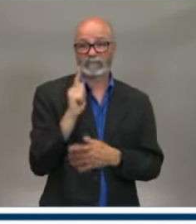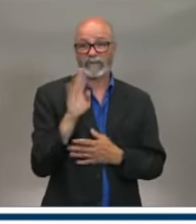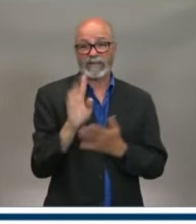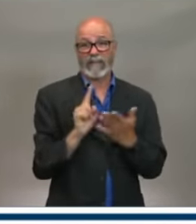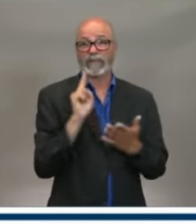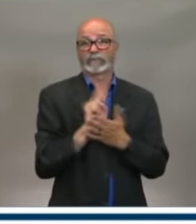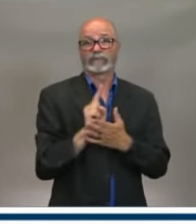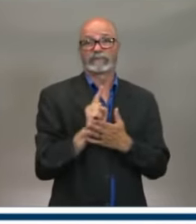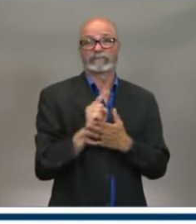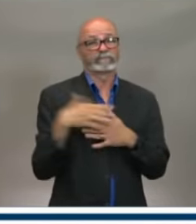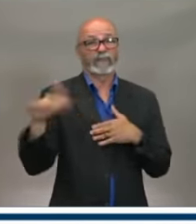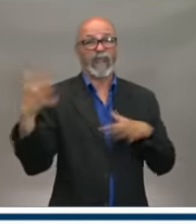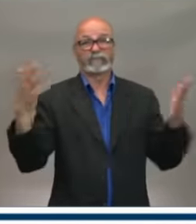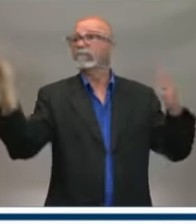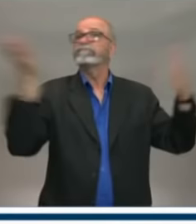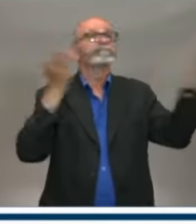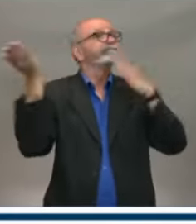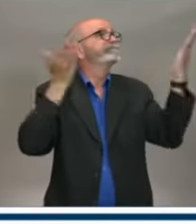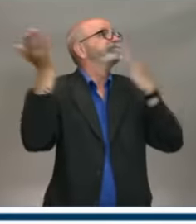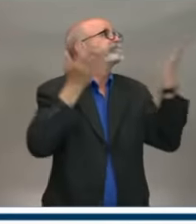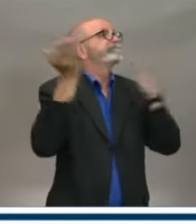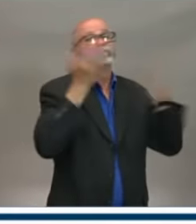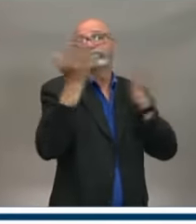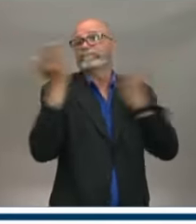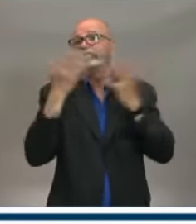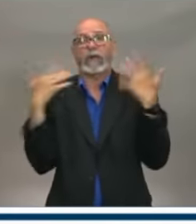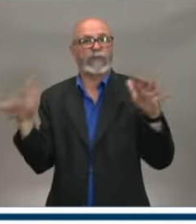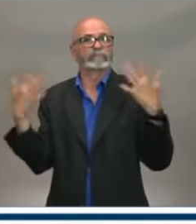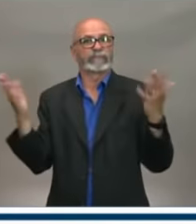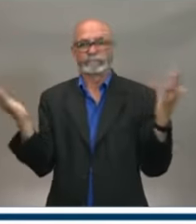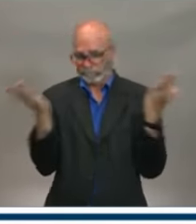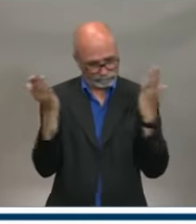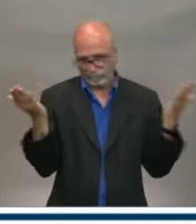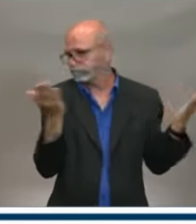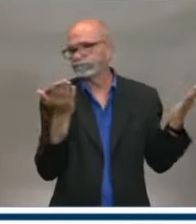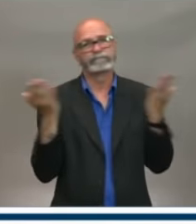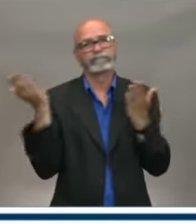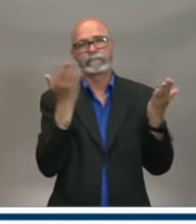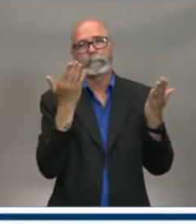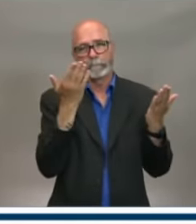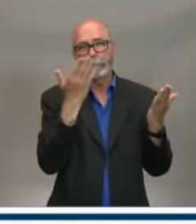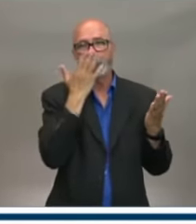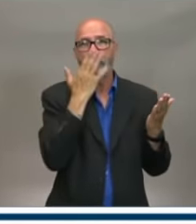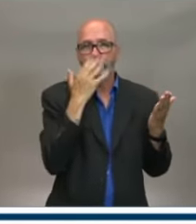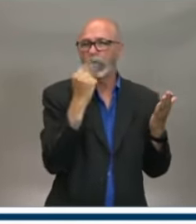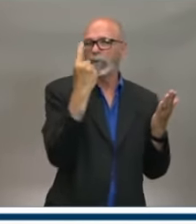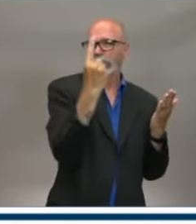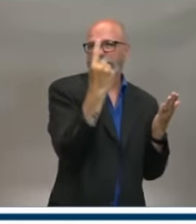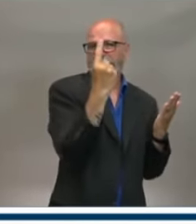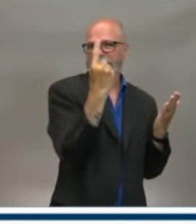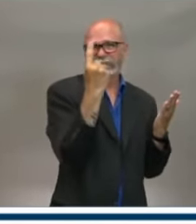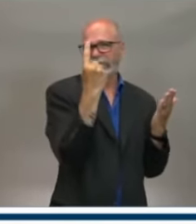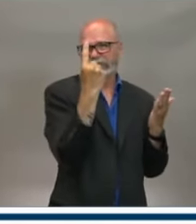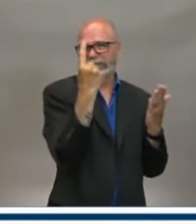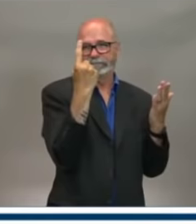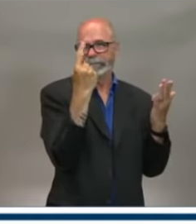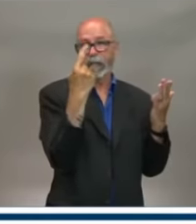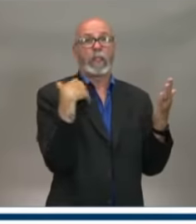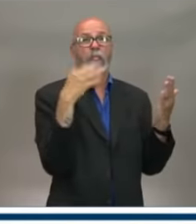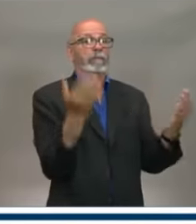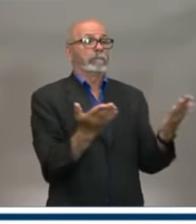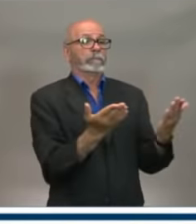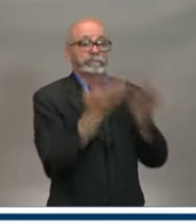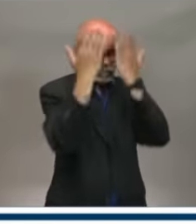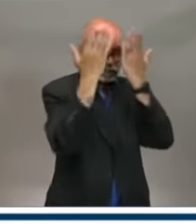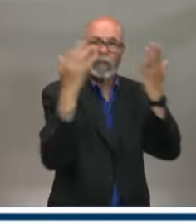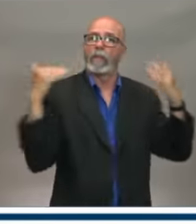number of the regulated health professions. I've got several, we've got one that's coming in that I haven't had a chance to look at yet